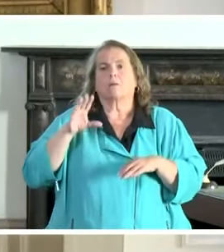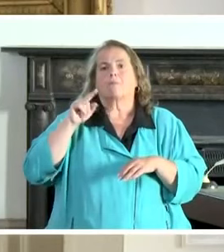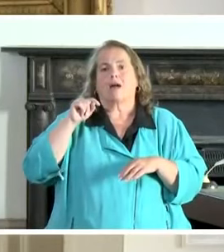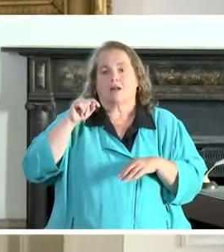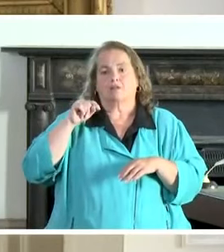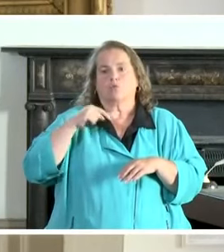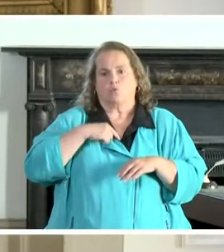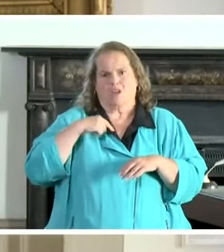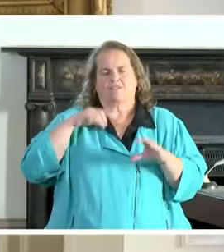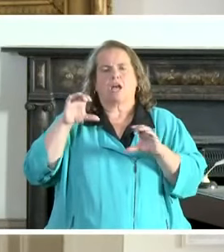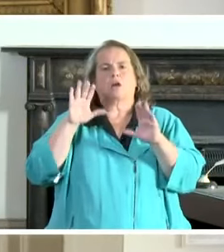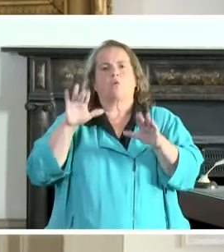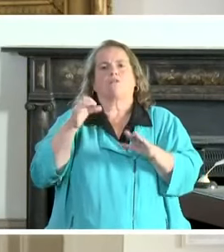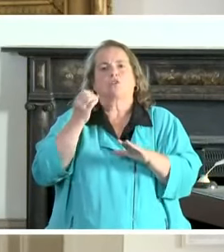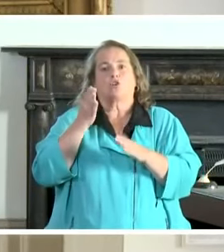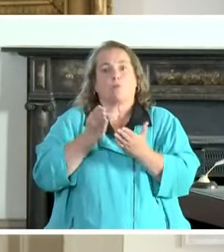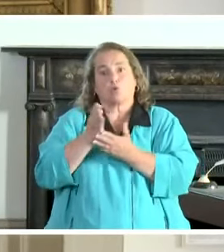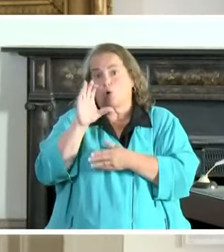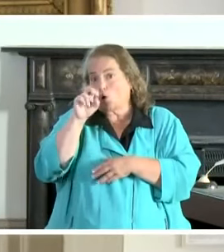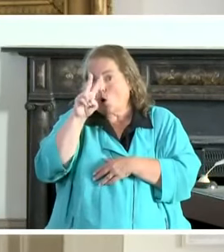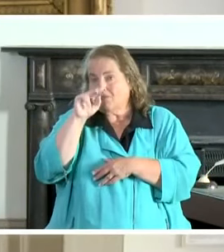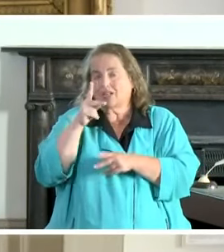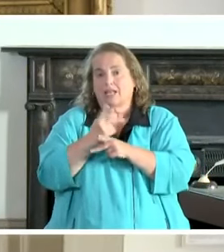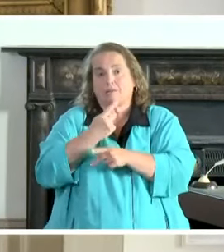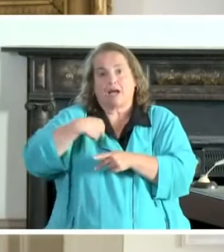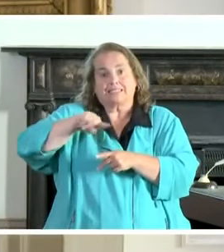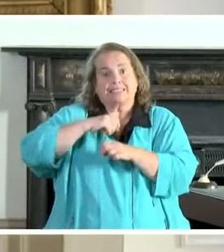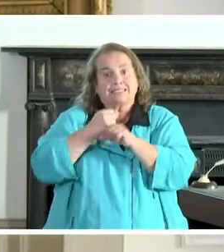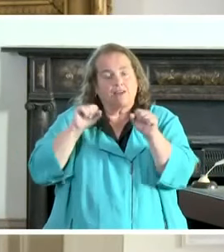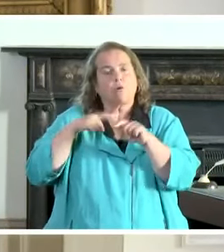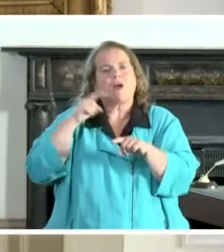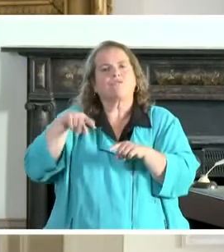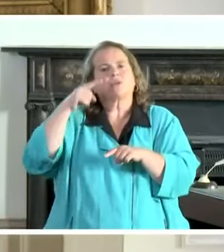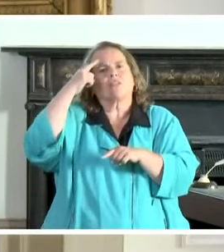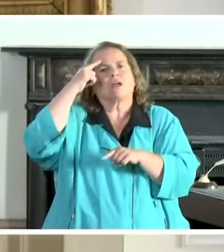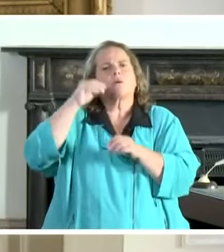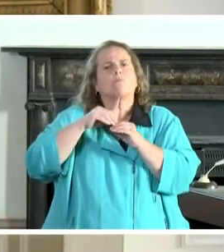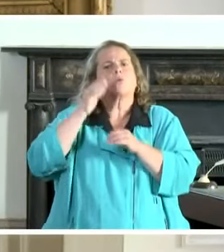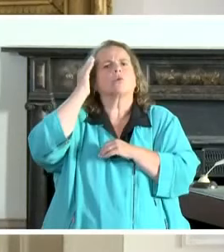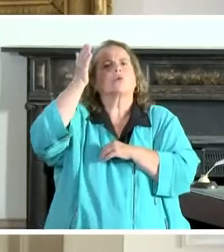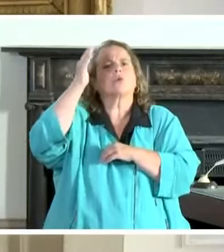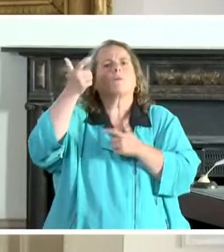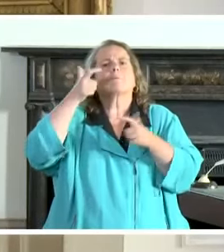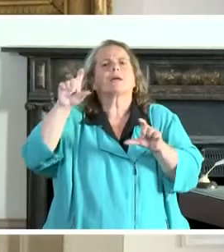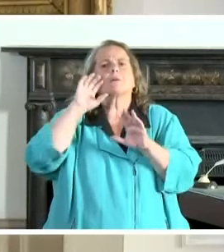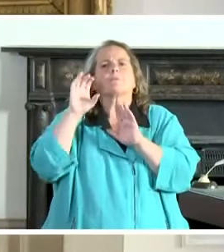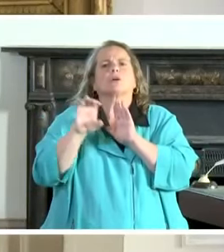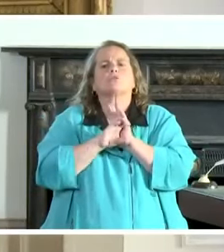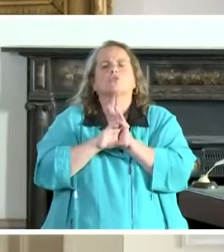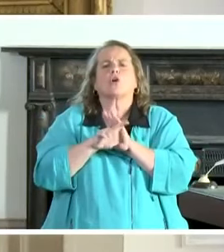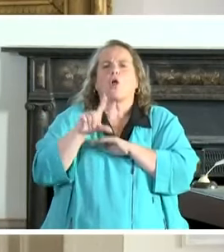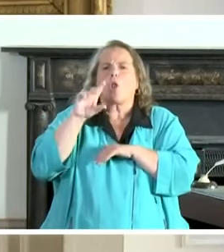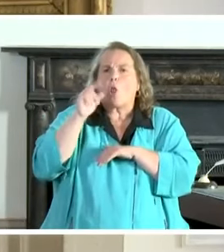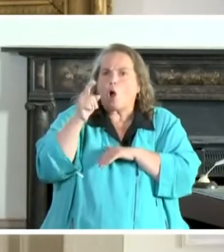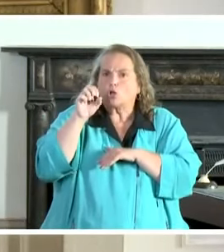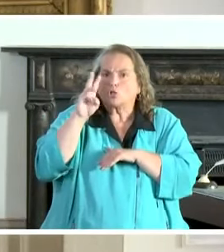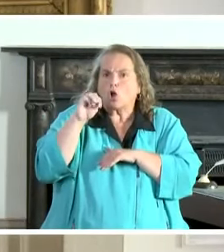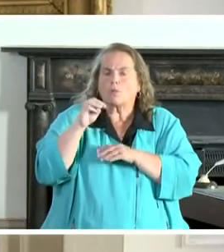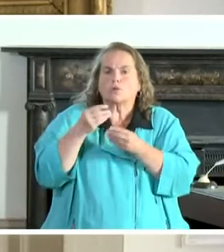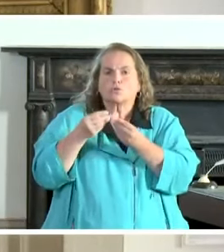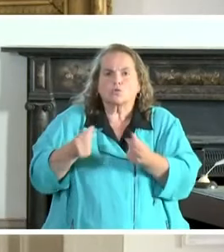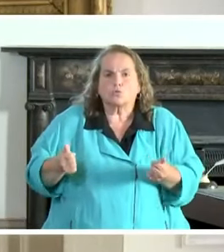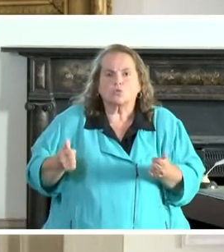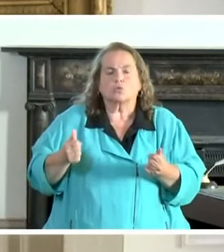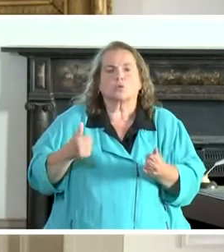you know, to keep us safe. But we all need to start thinking more long-term, big picture. What are those long-term solutions? And